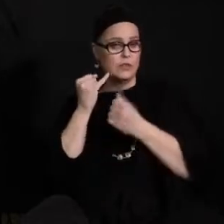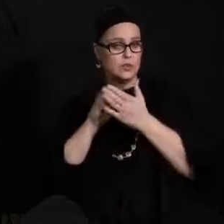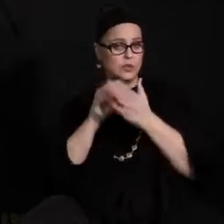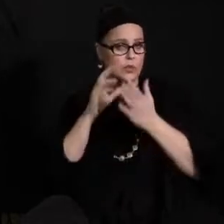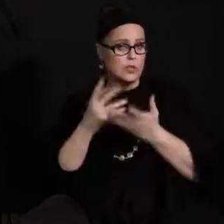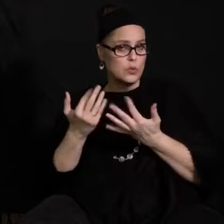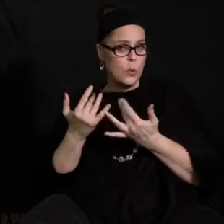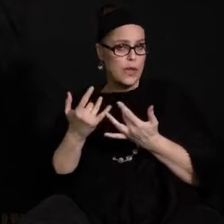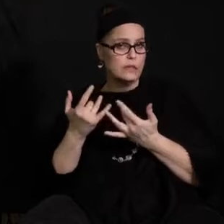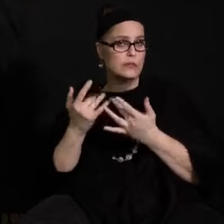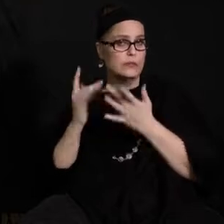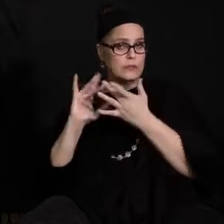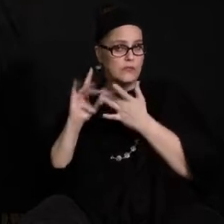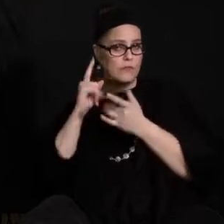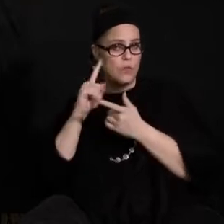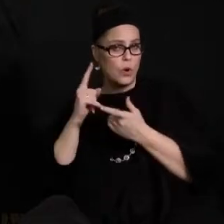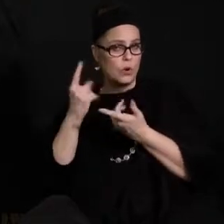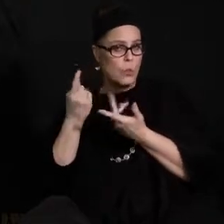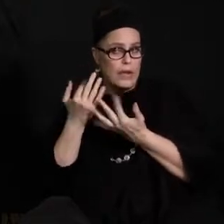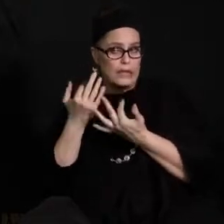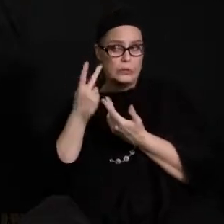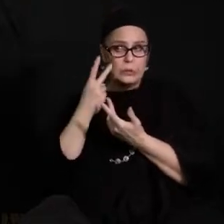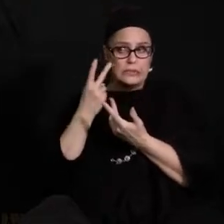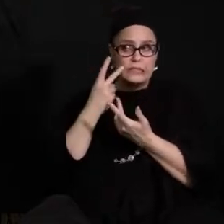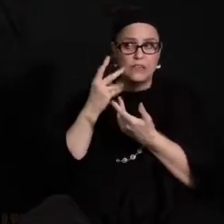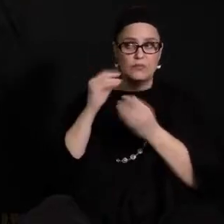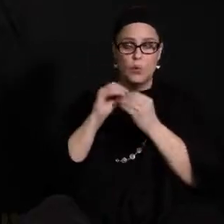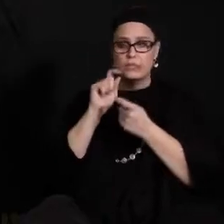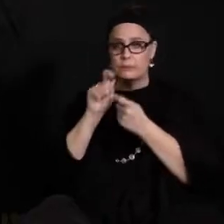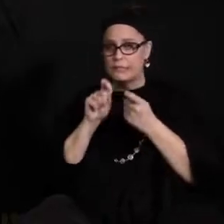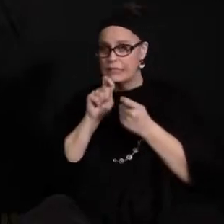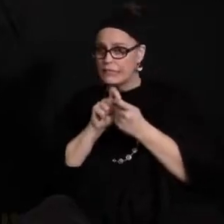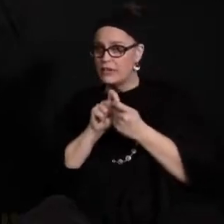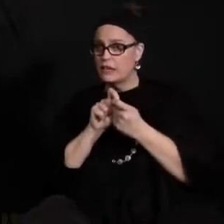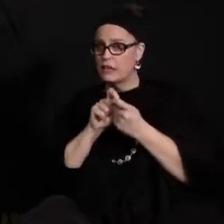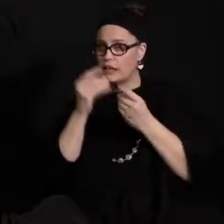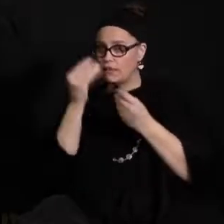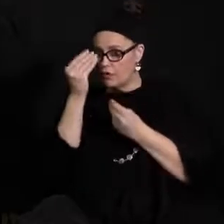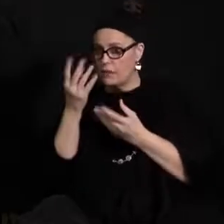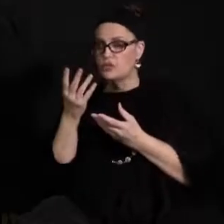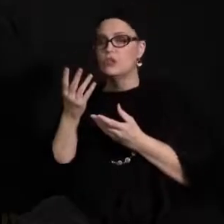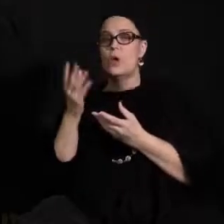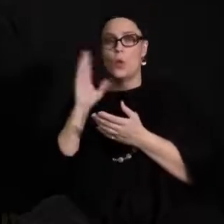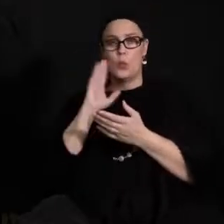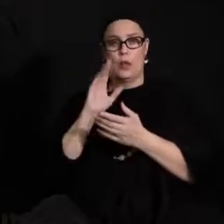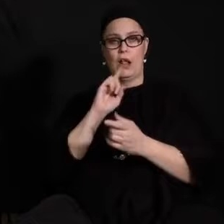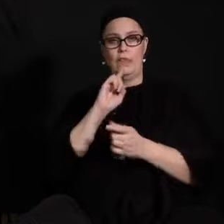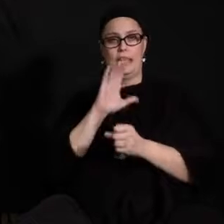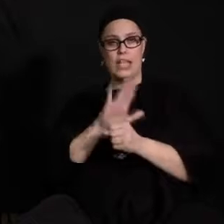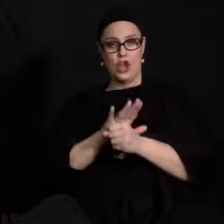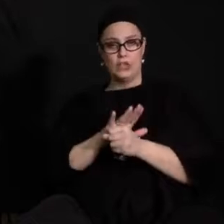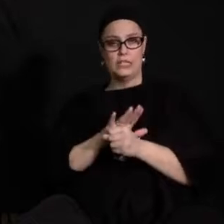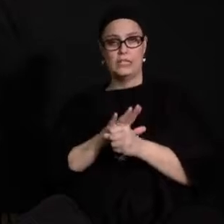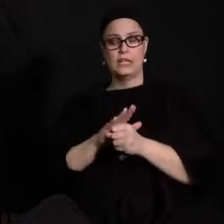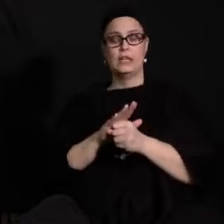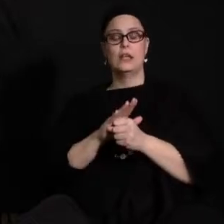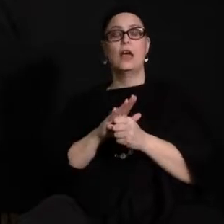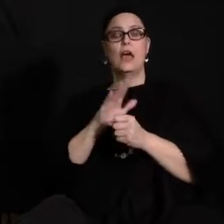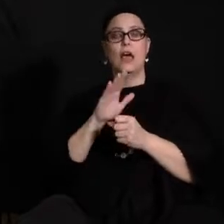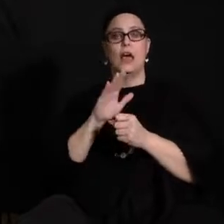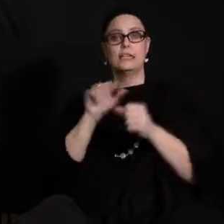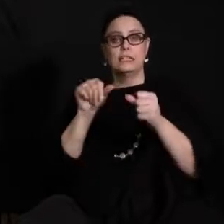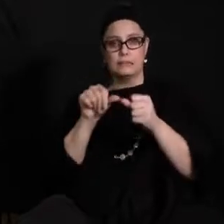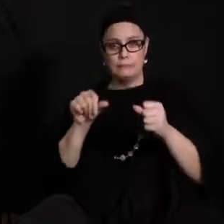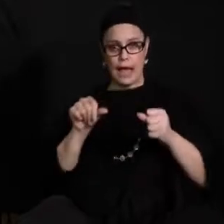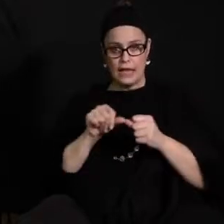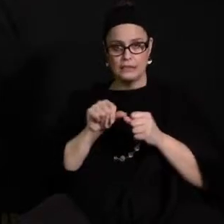for more specific information to come out in the coming week or two, will they be guaranteed a spot at their current school and classrooms if they